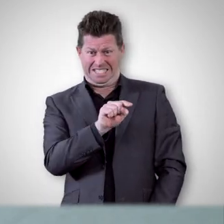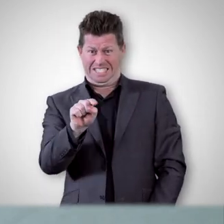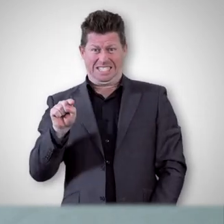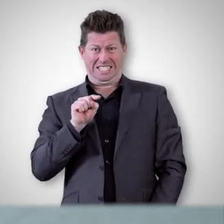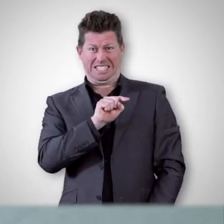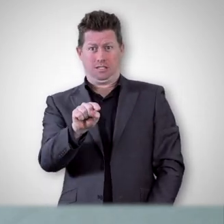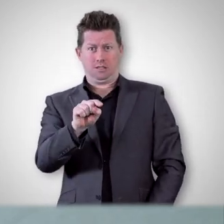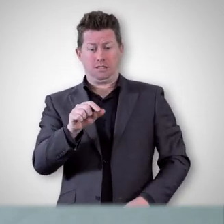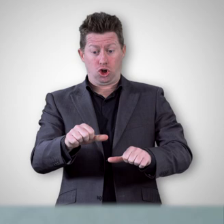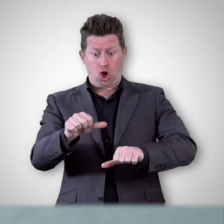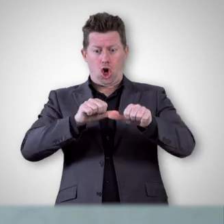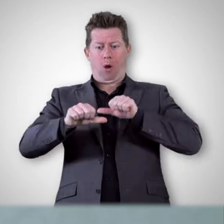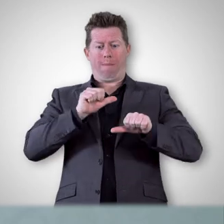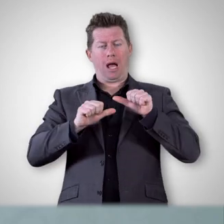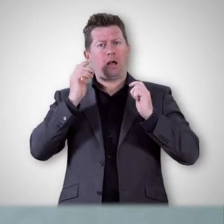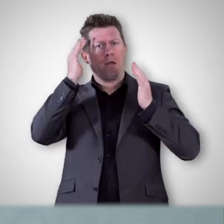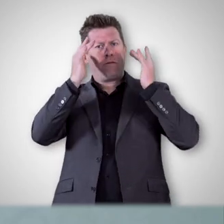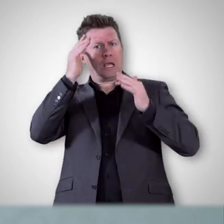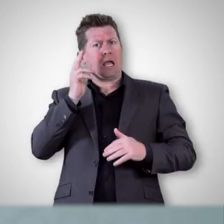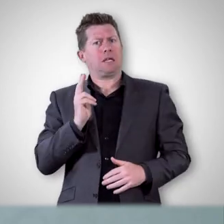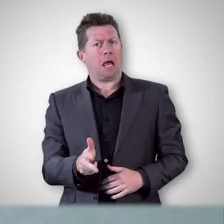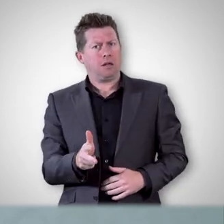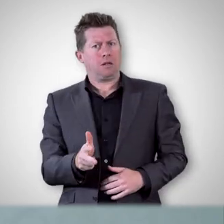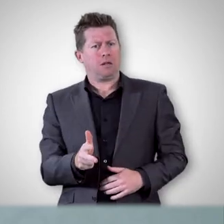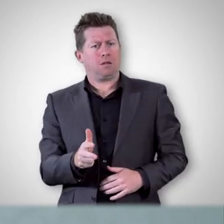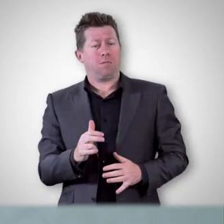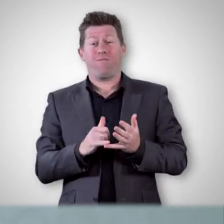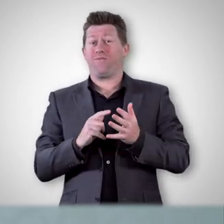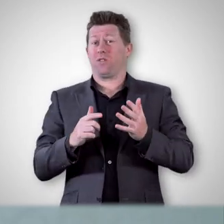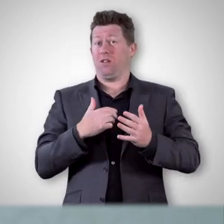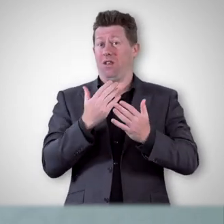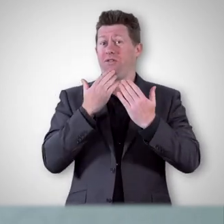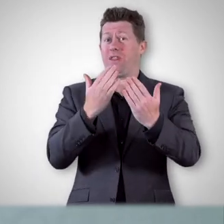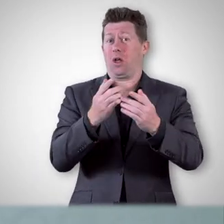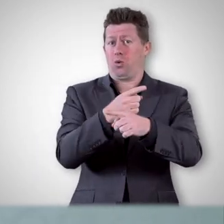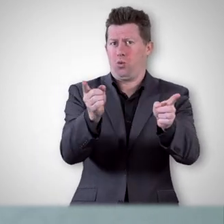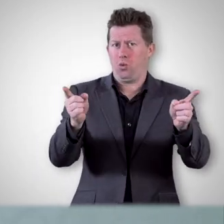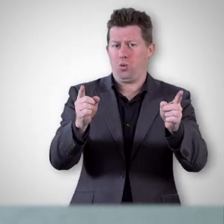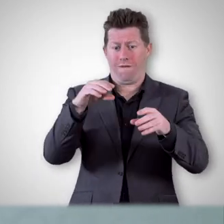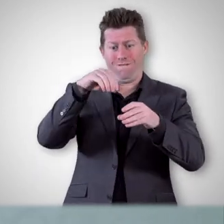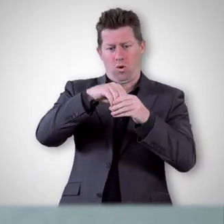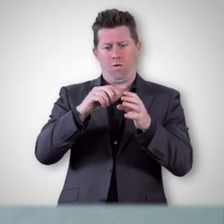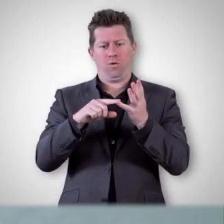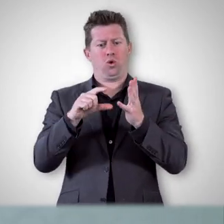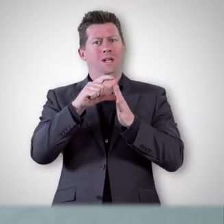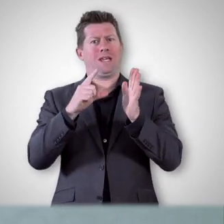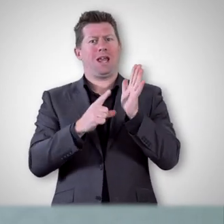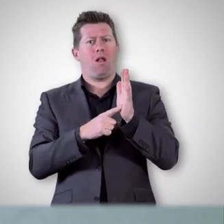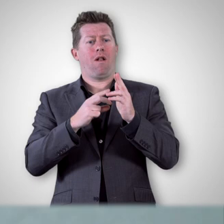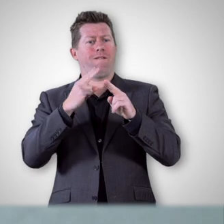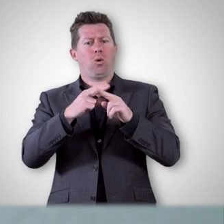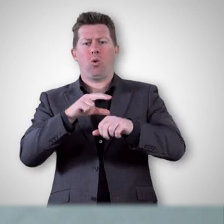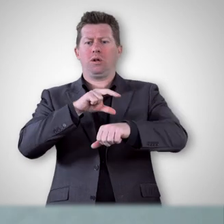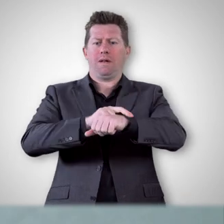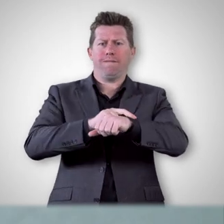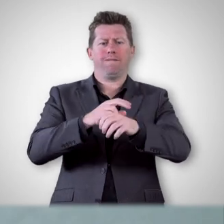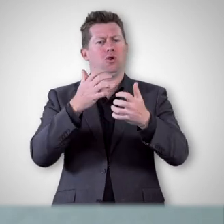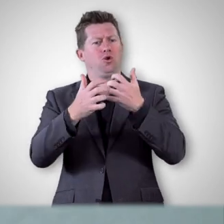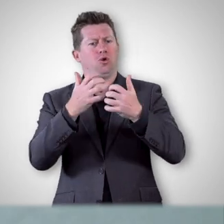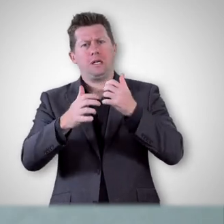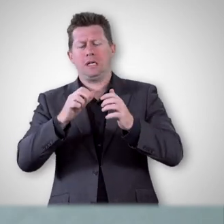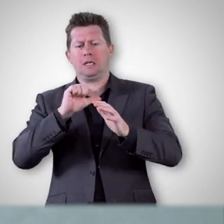places to start with a little plus one thinking. Thank you for being part of this UDL in Tertiary Education series.